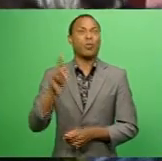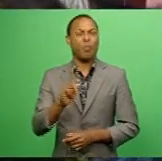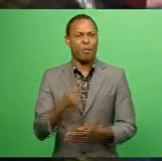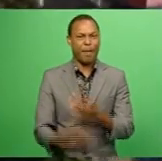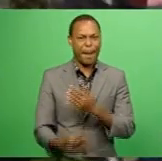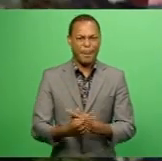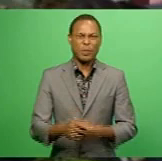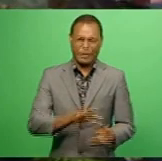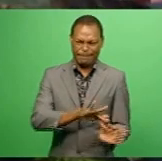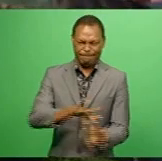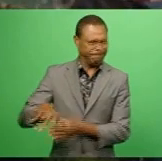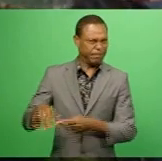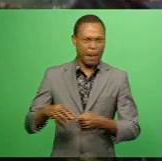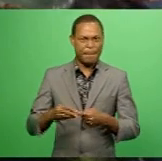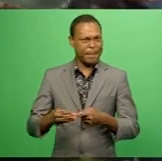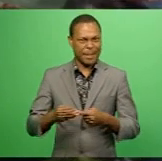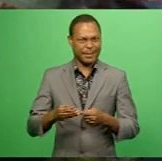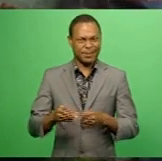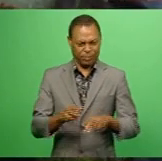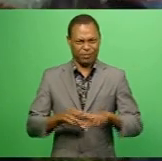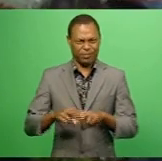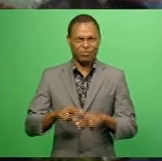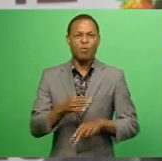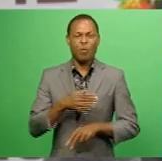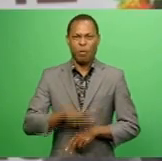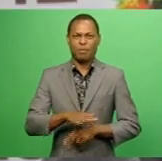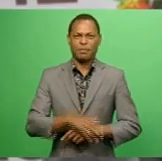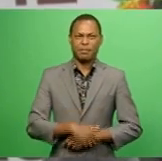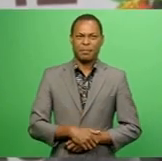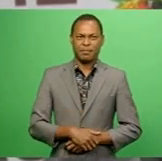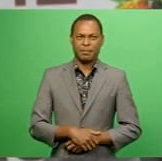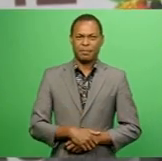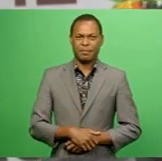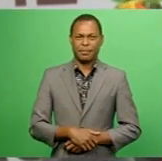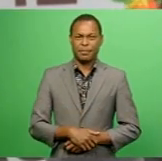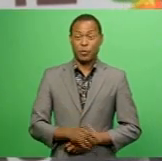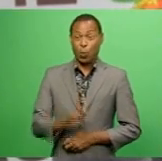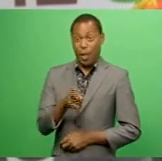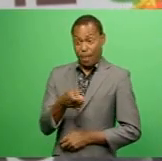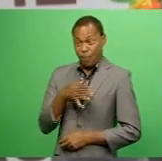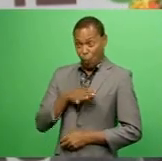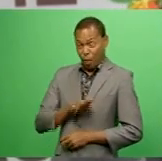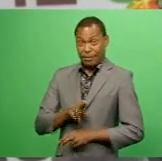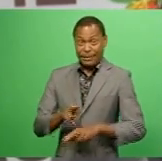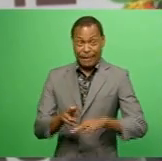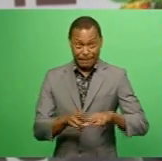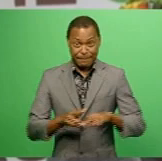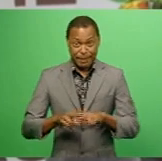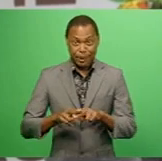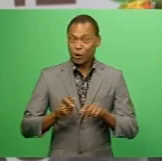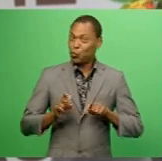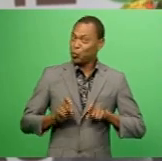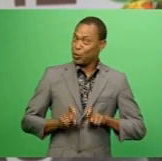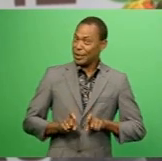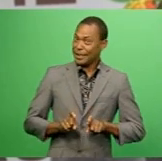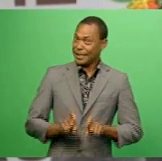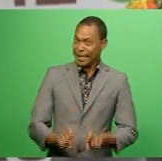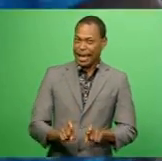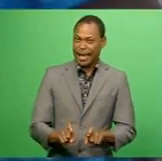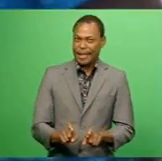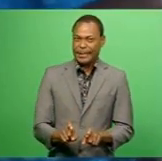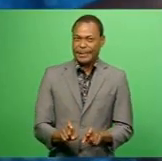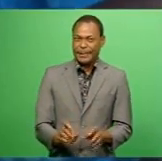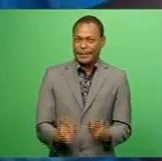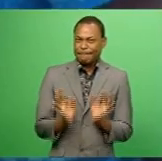elimination of plastic in everyday life. If we want Fiji to remain a pristine,